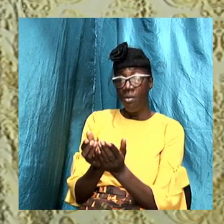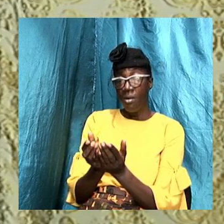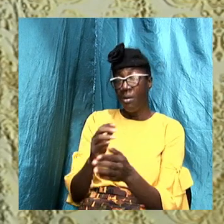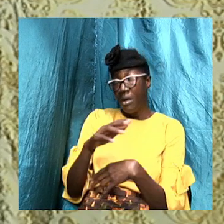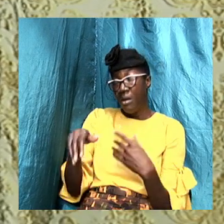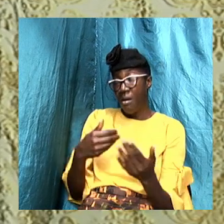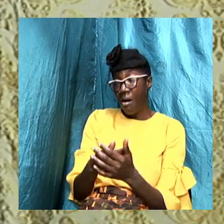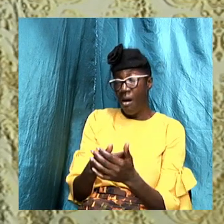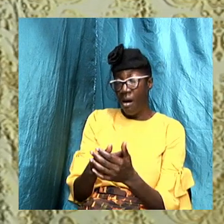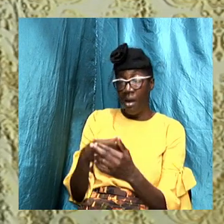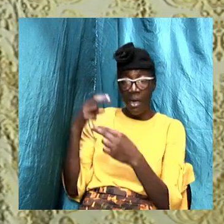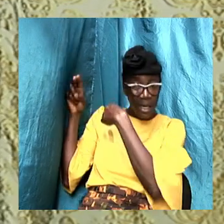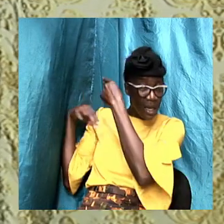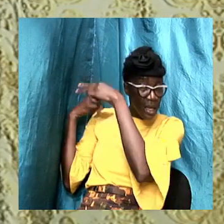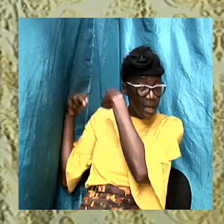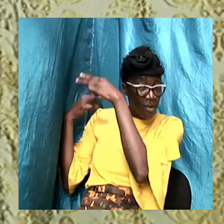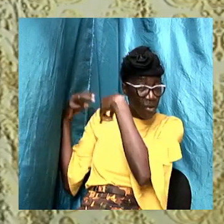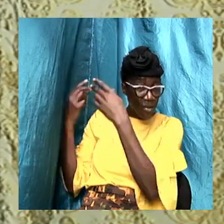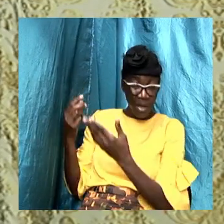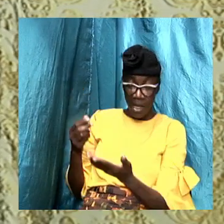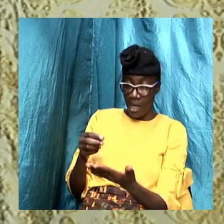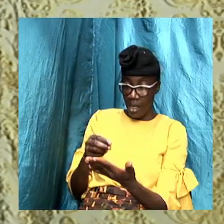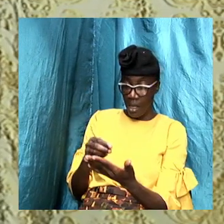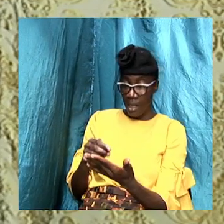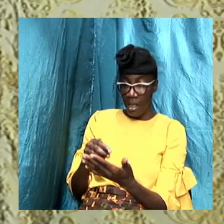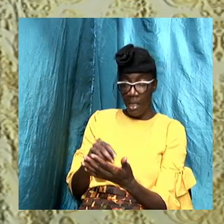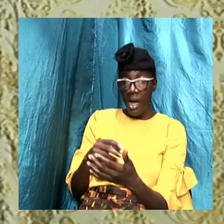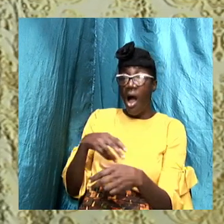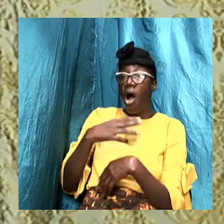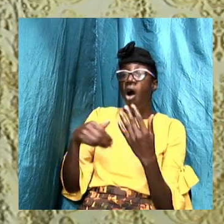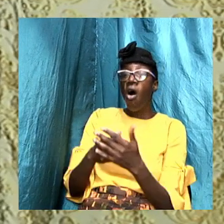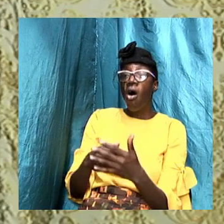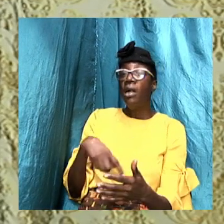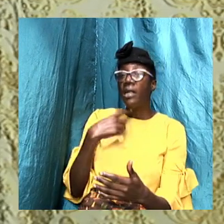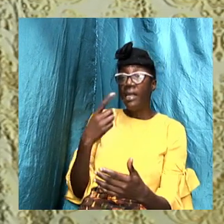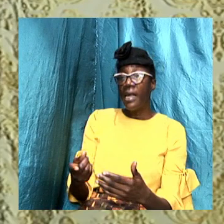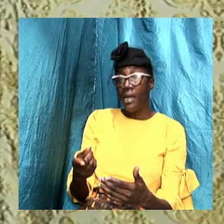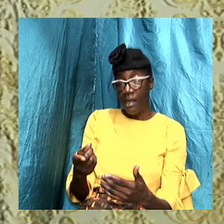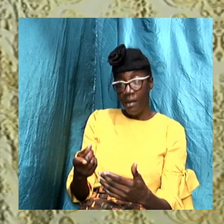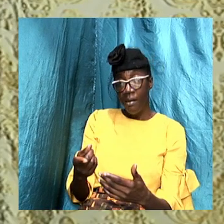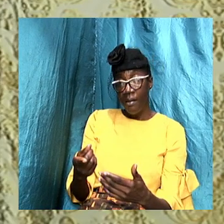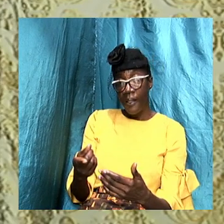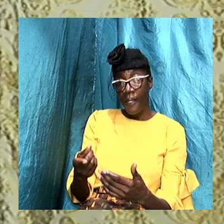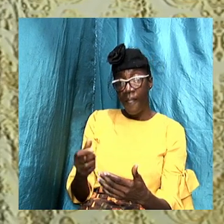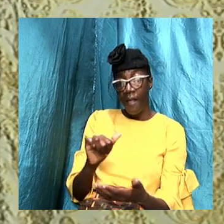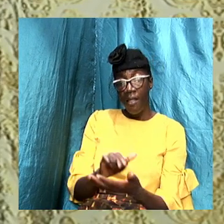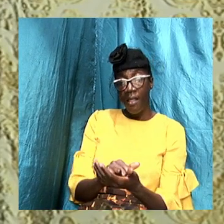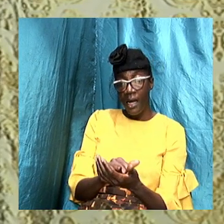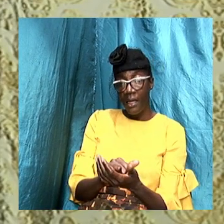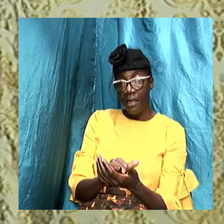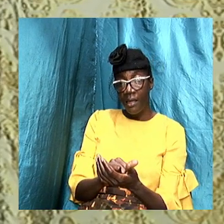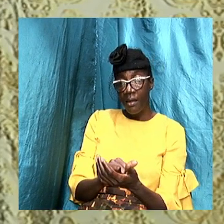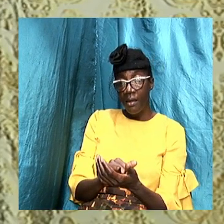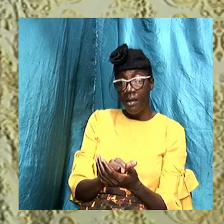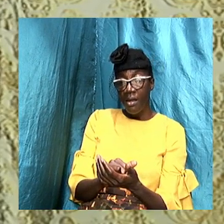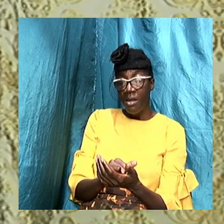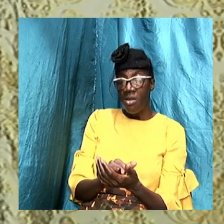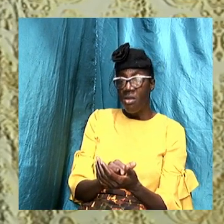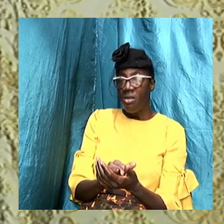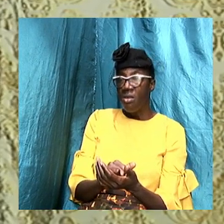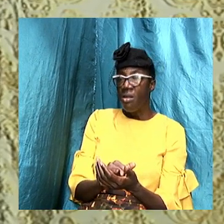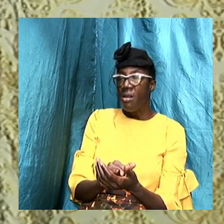historical data and all will tell us that the early church